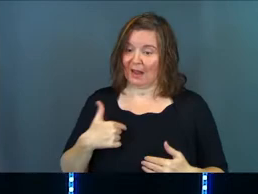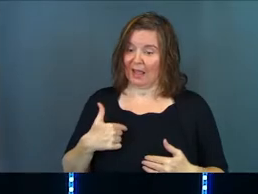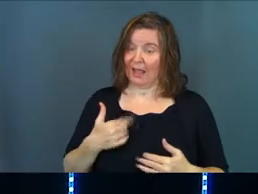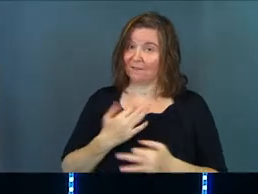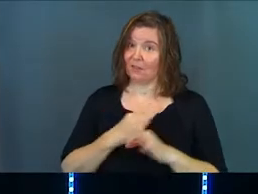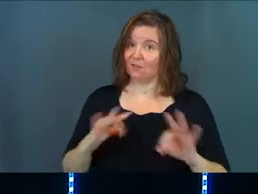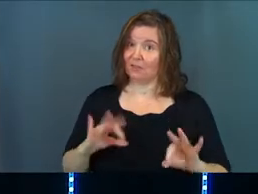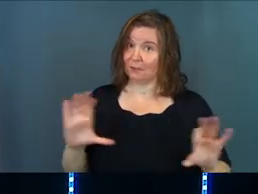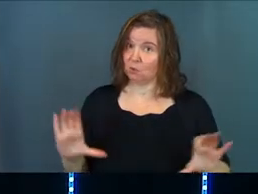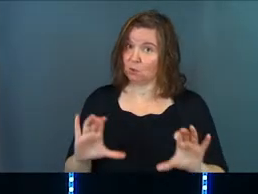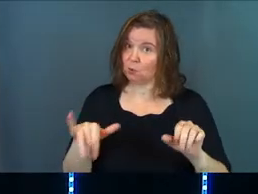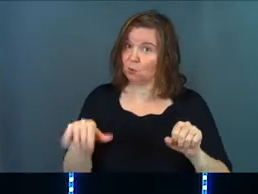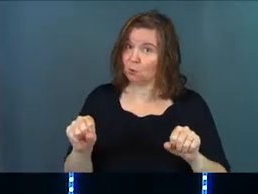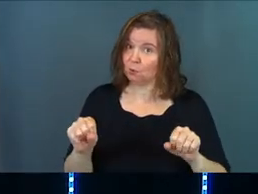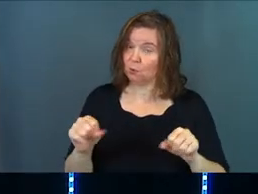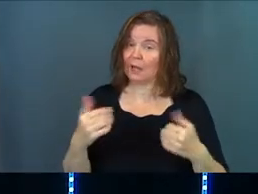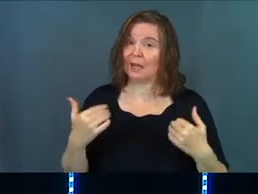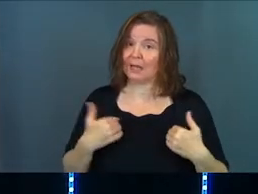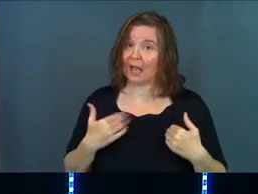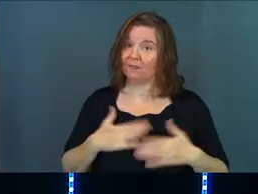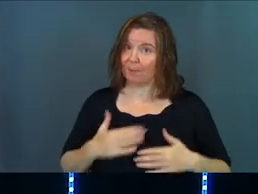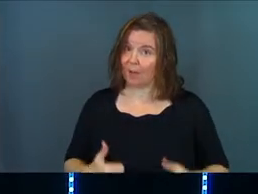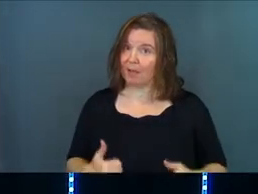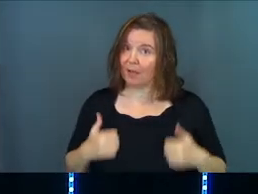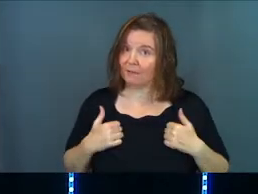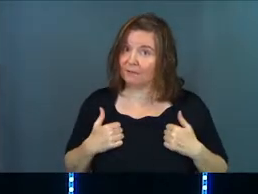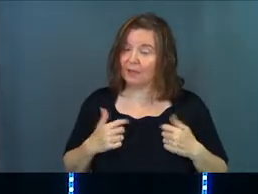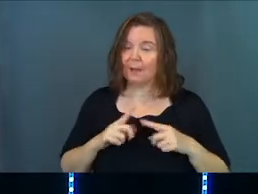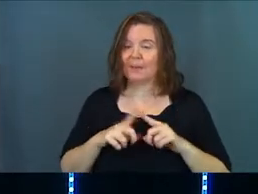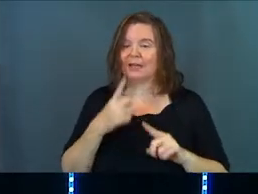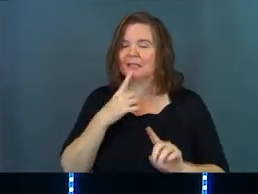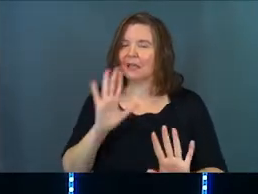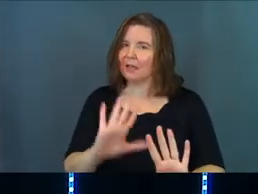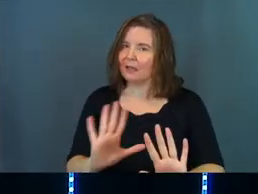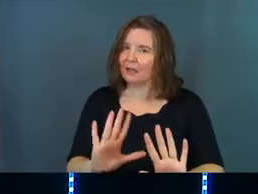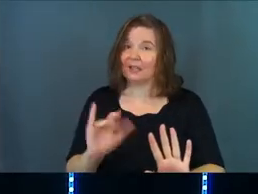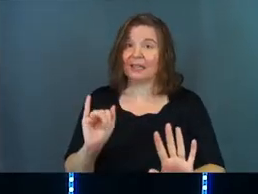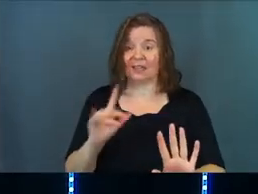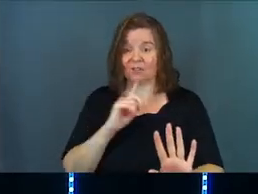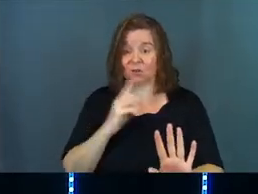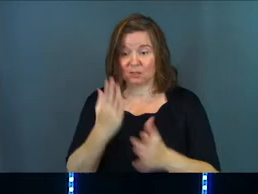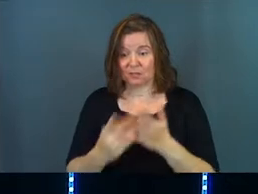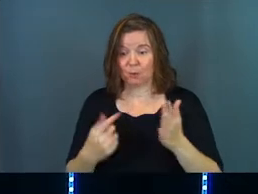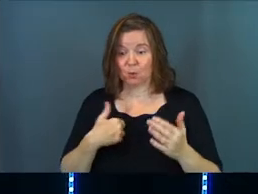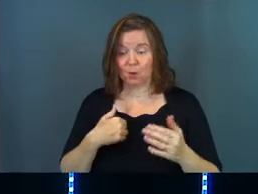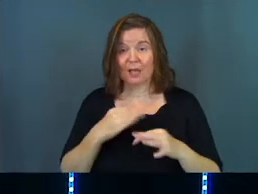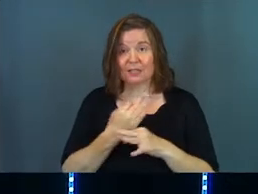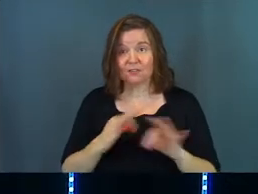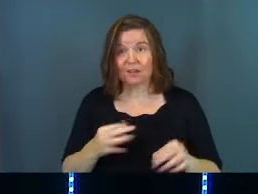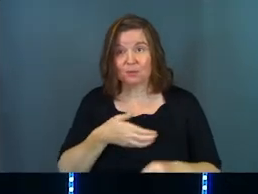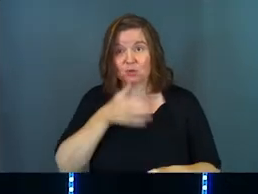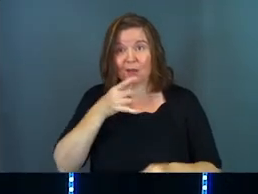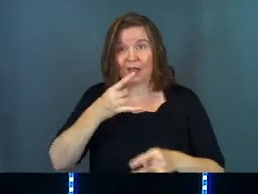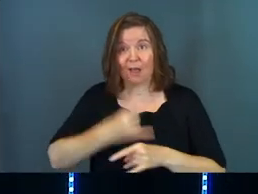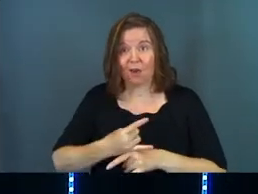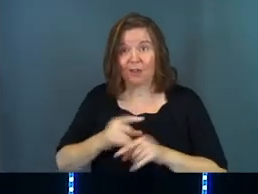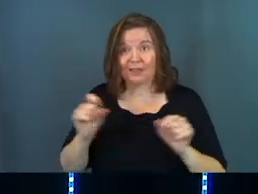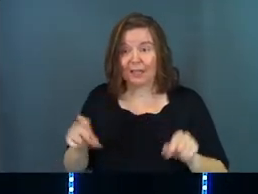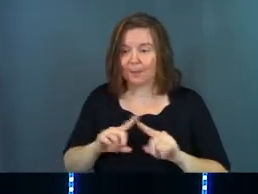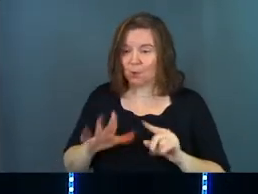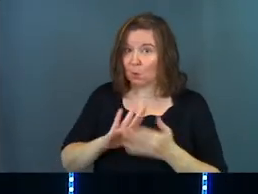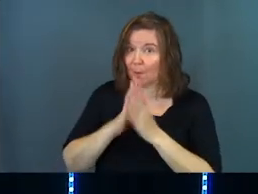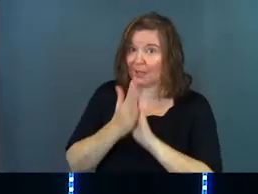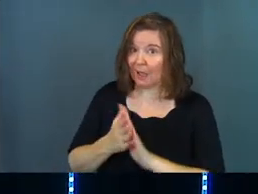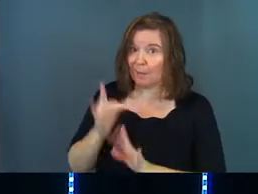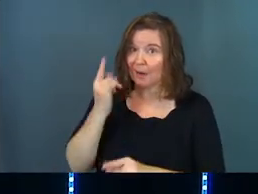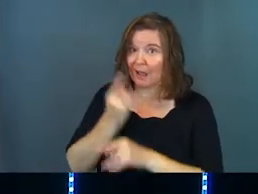have the freedom to do and to have in my life. But he's like, listen, if you're somebody who has the freedom of drinking alcohol, yet you're